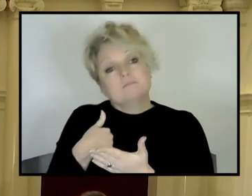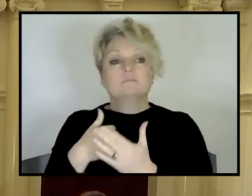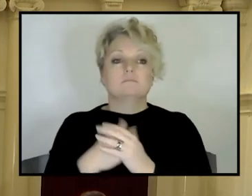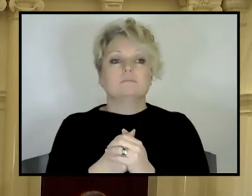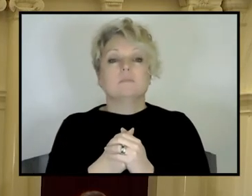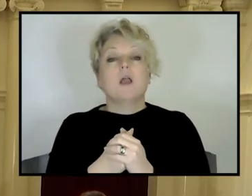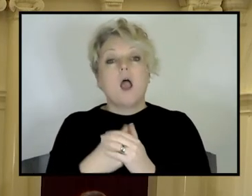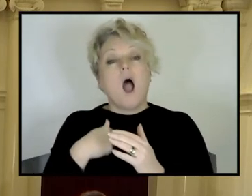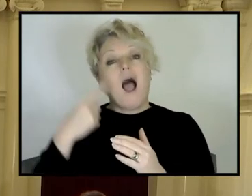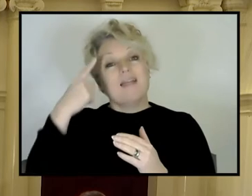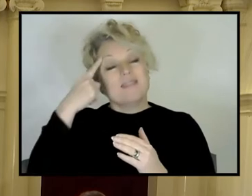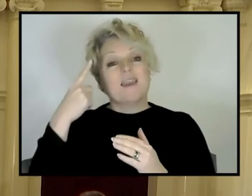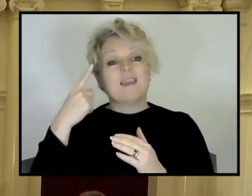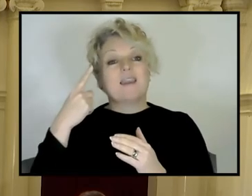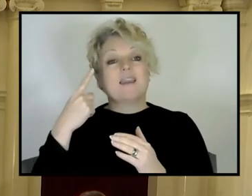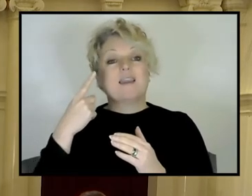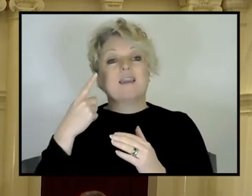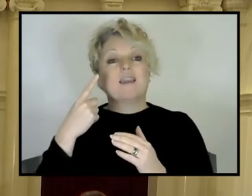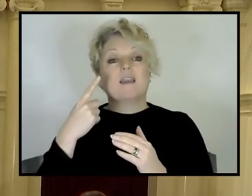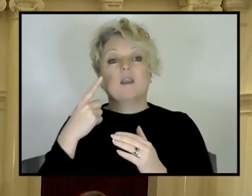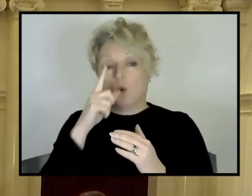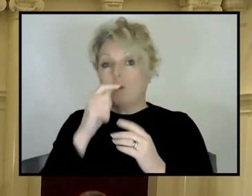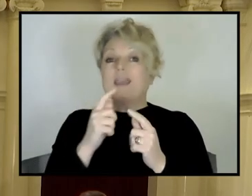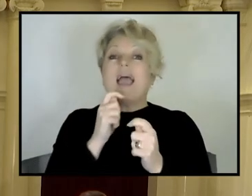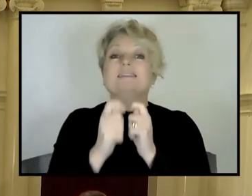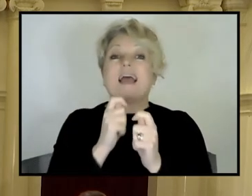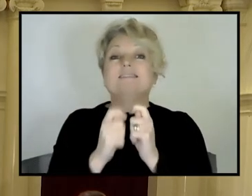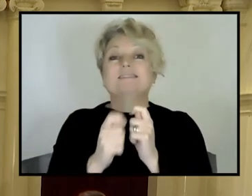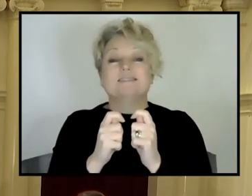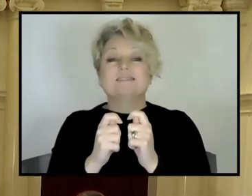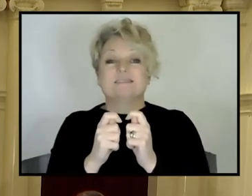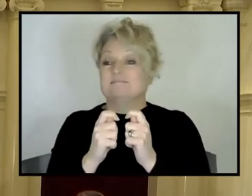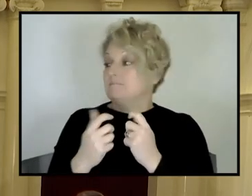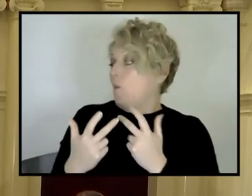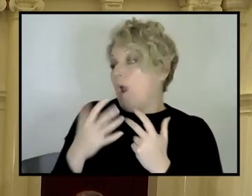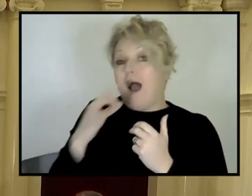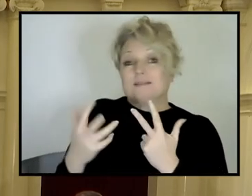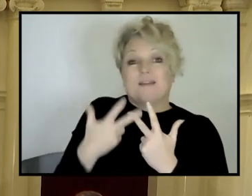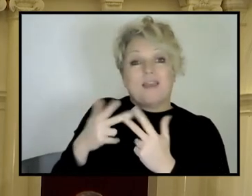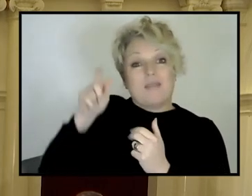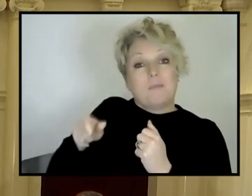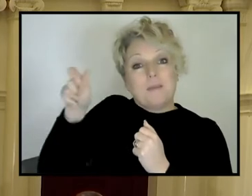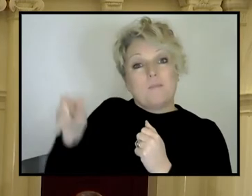I think we, we can test the, the, the ideas of the panel here and see what they think. Yeah. So.